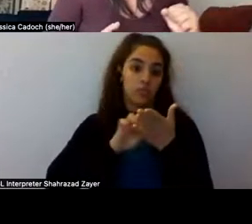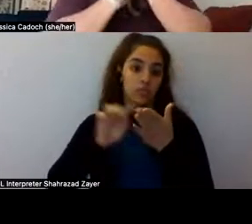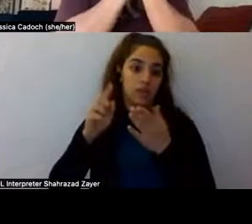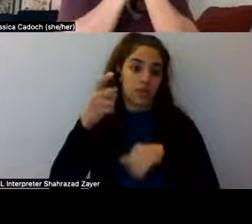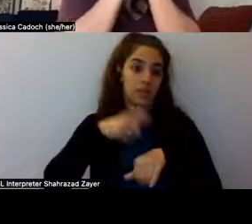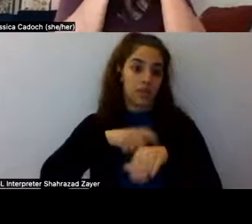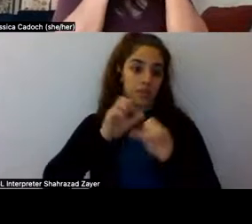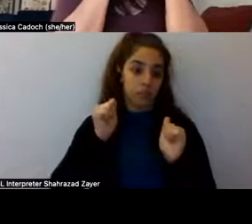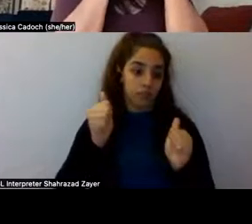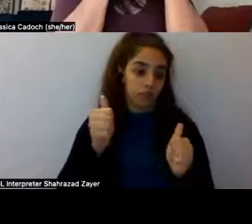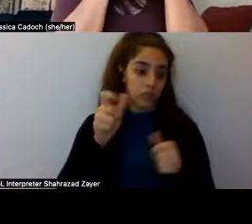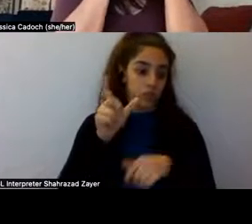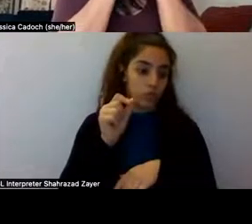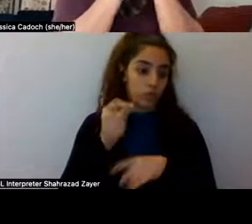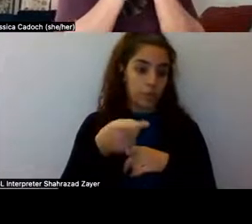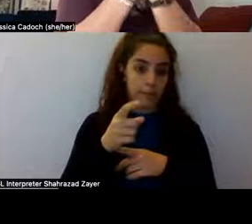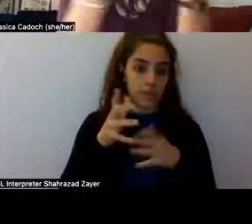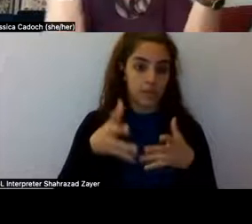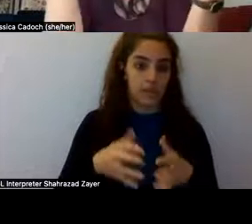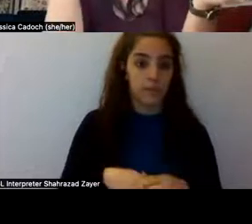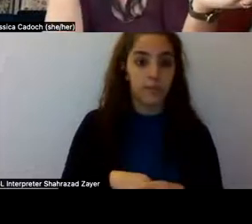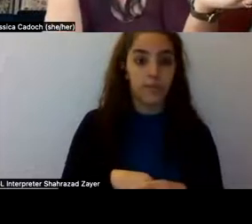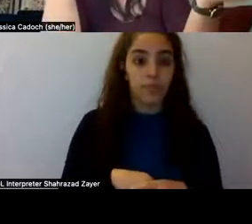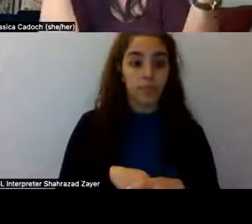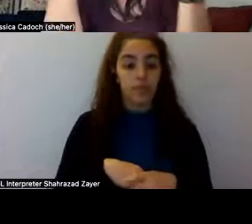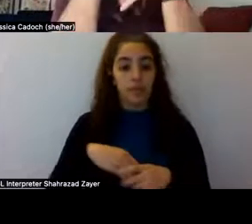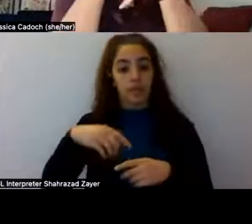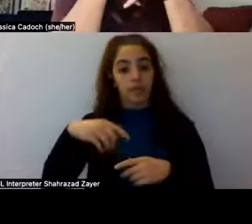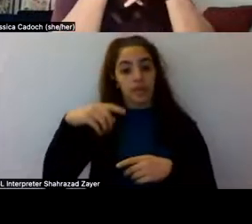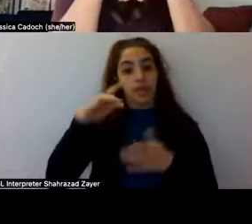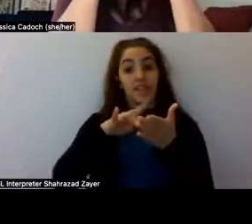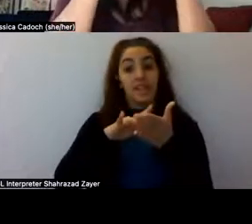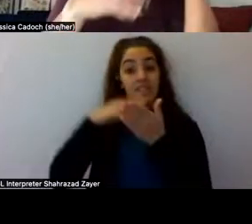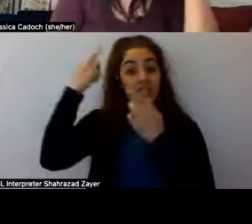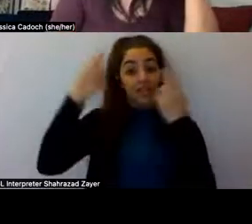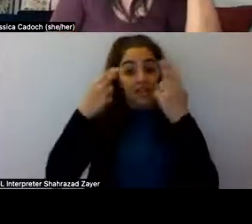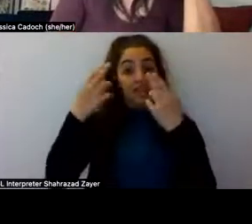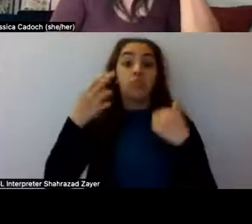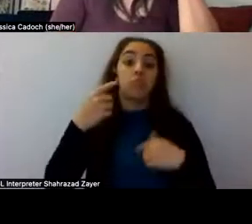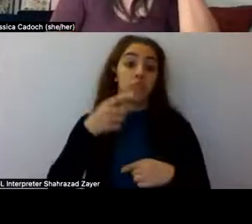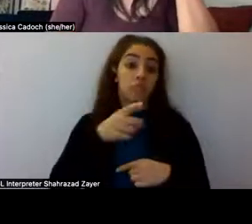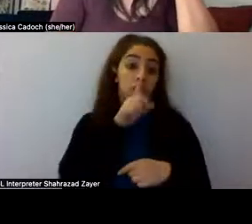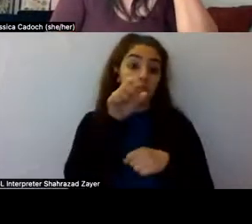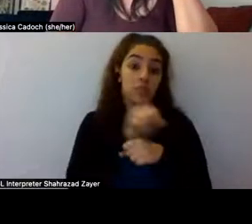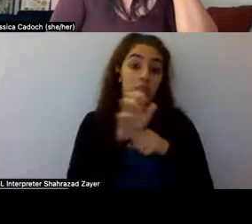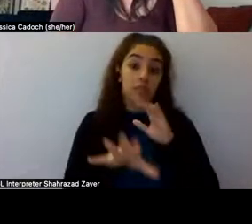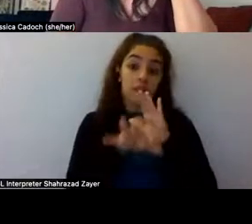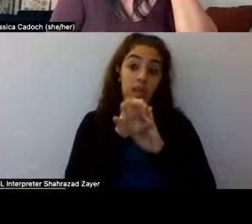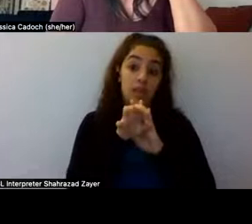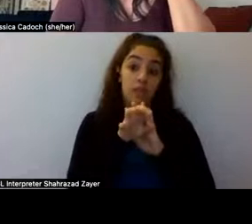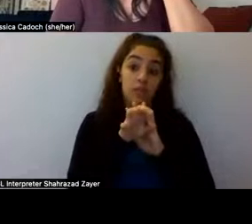20 minutes. So, um, um, psychedelics have actually been found to, um,